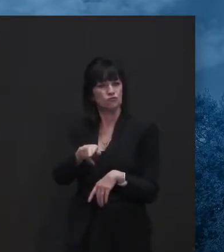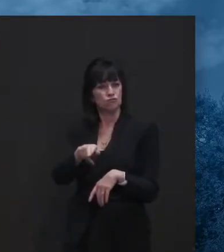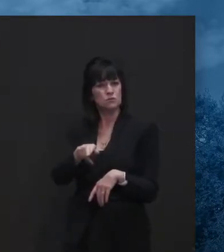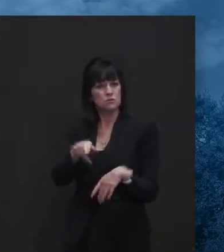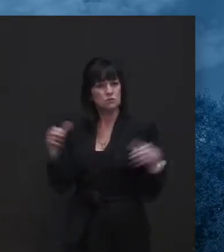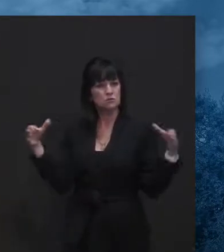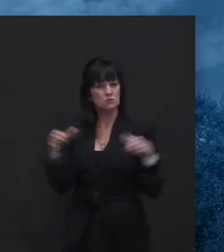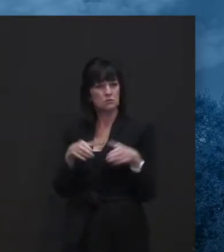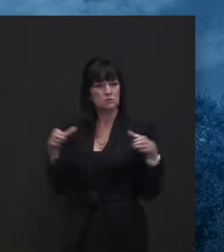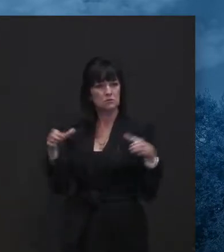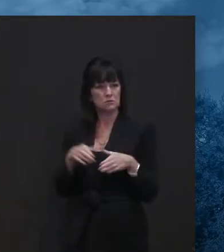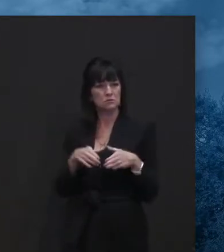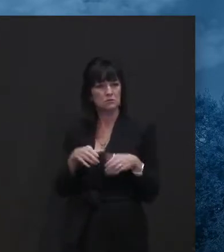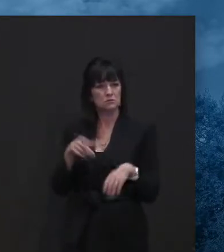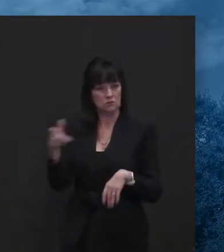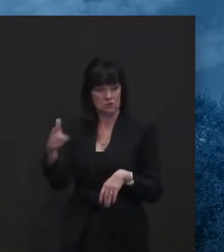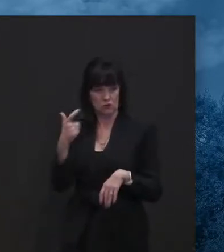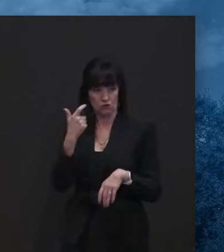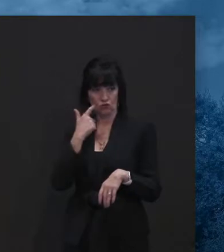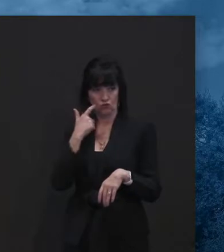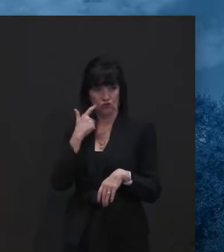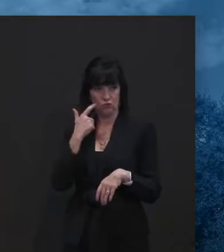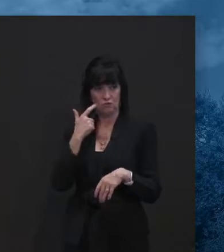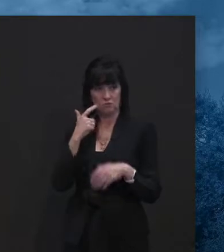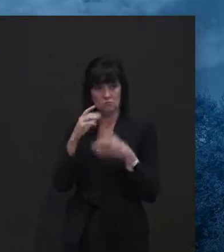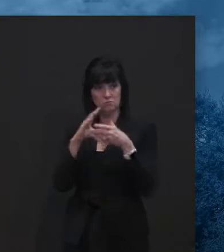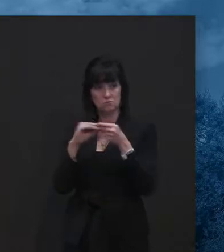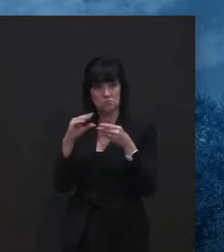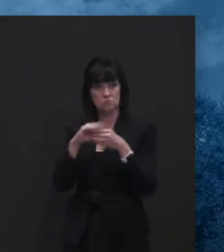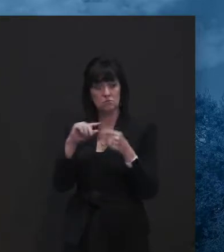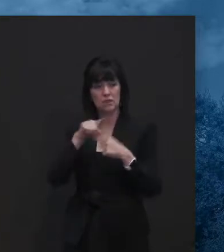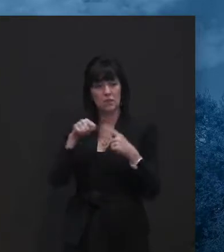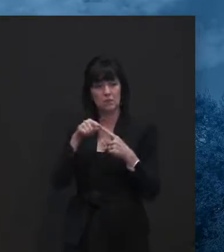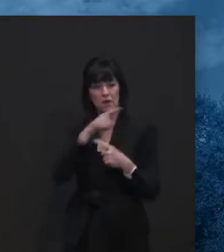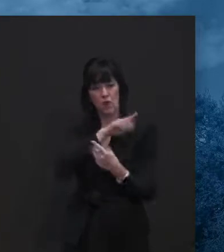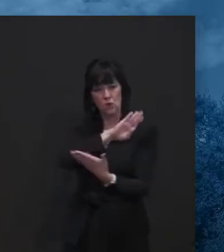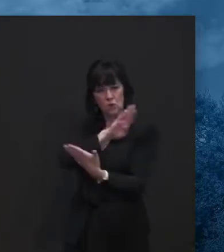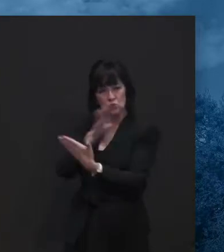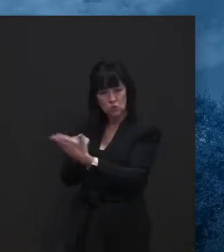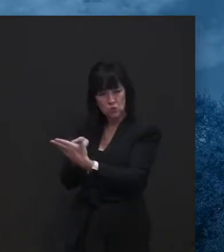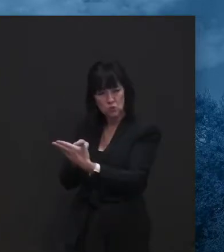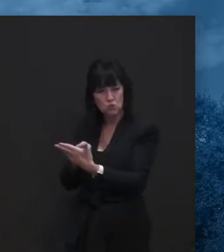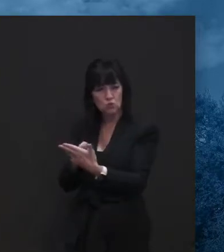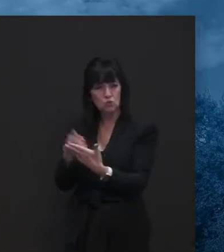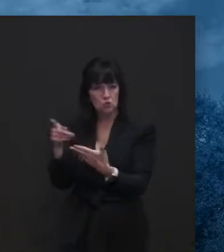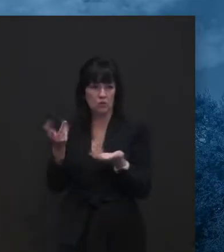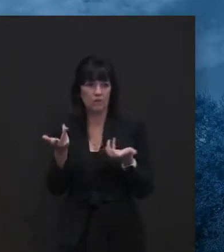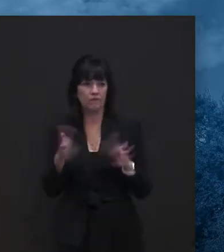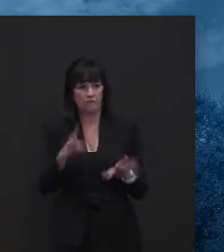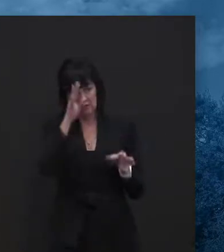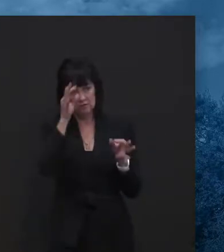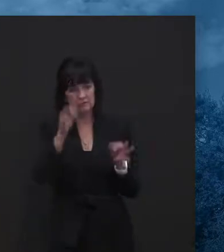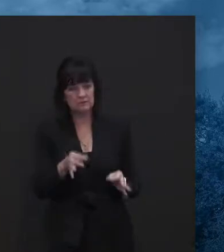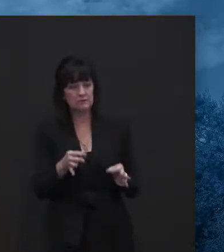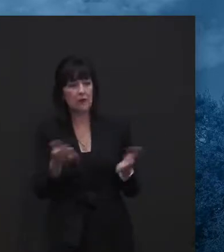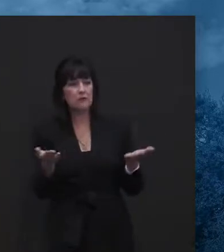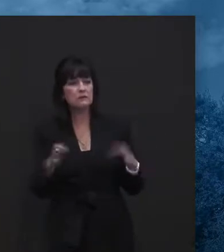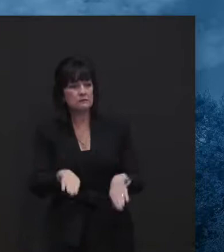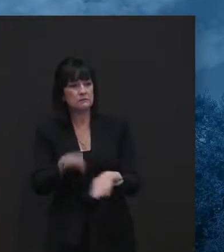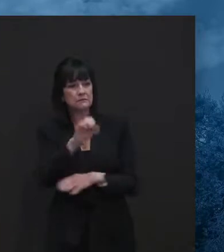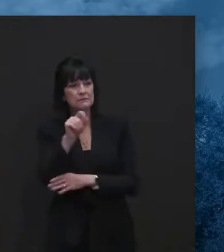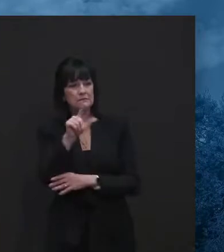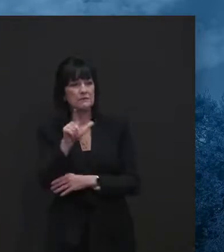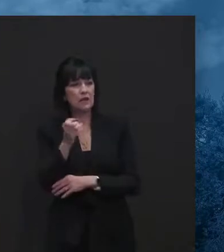You guys just had a settlement, as I understand. Um, how's that going to mesh? Because it sounds like you could potentially run into issues there.